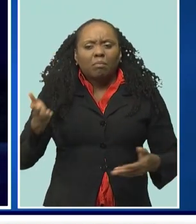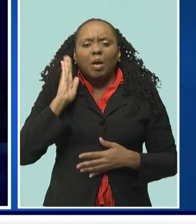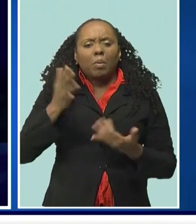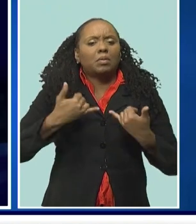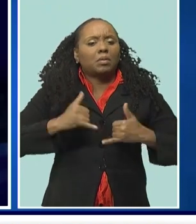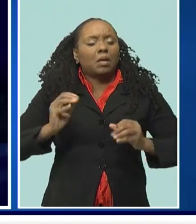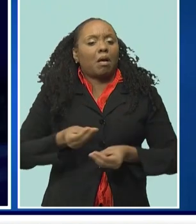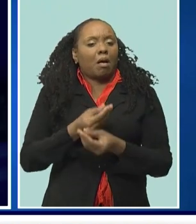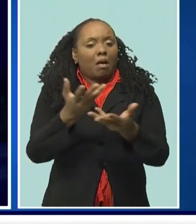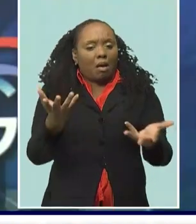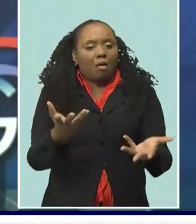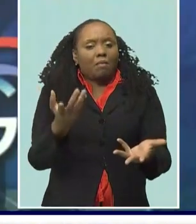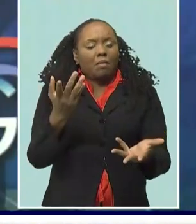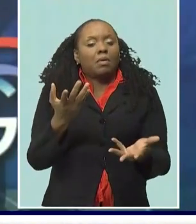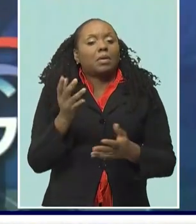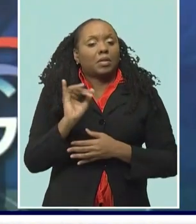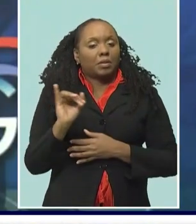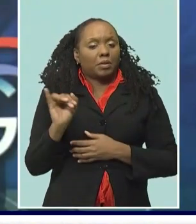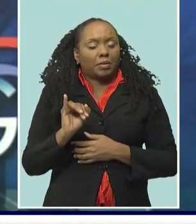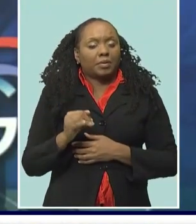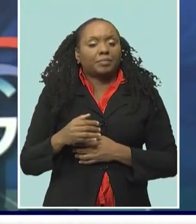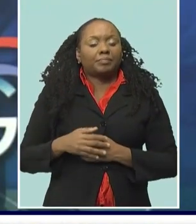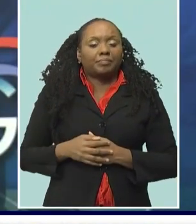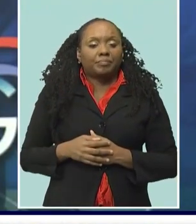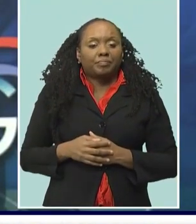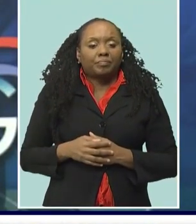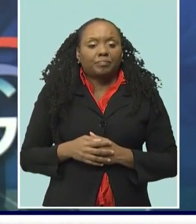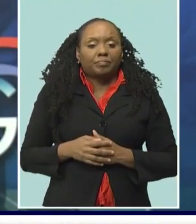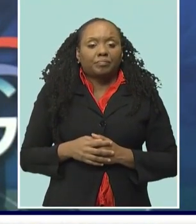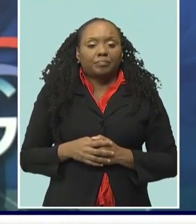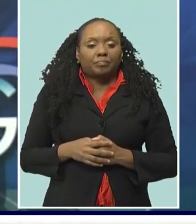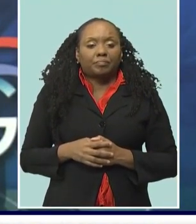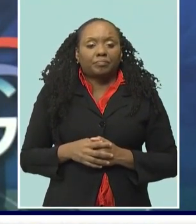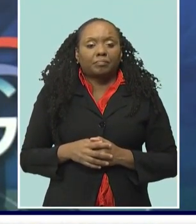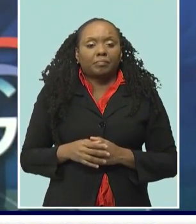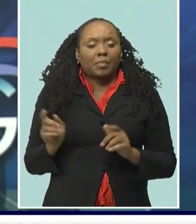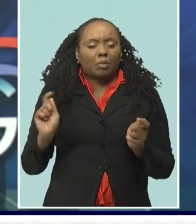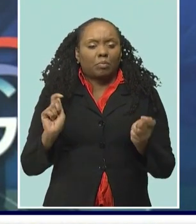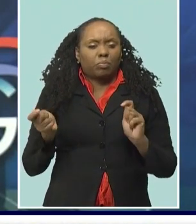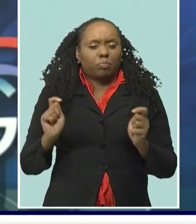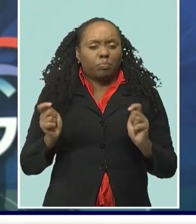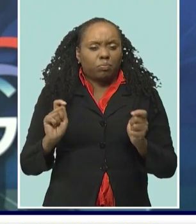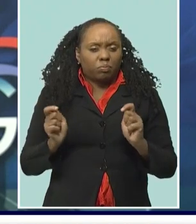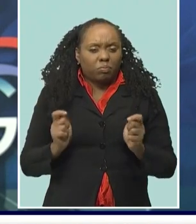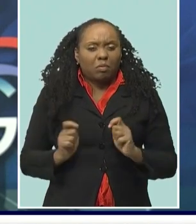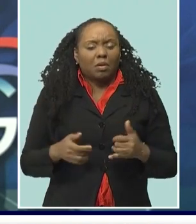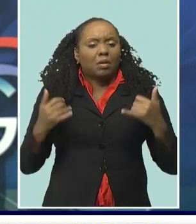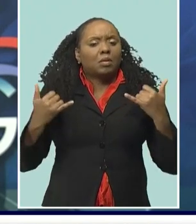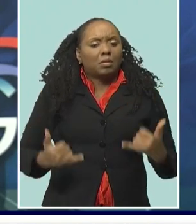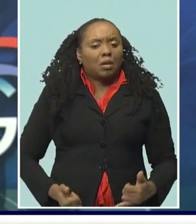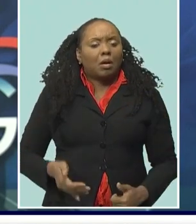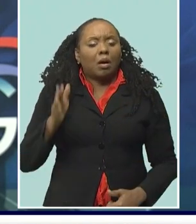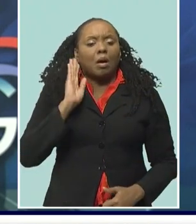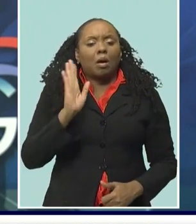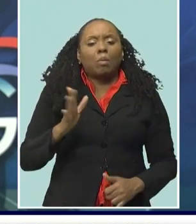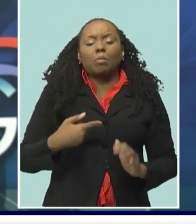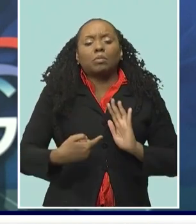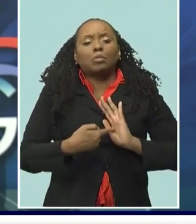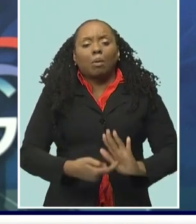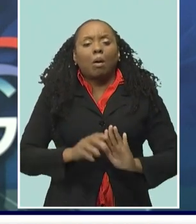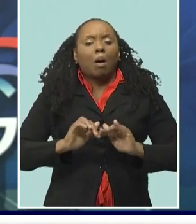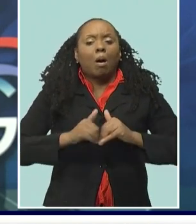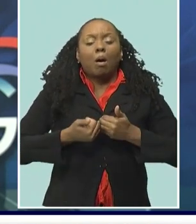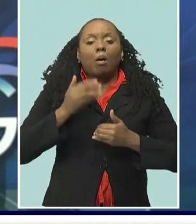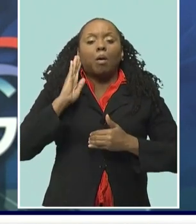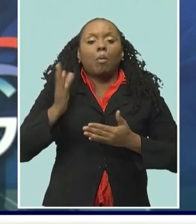events as well. And Mr. Graham says the measures and adjustments being taken now will help dictate the approach taken ahead of any such